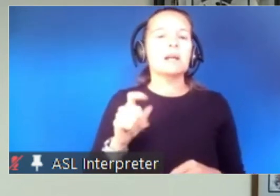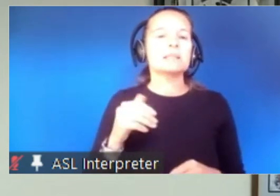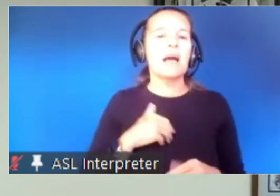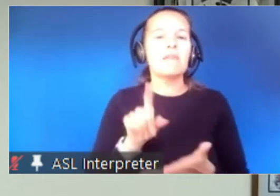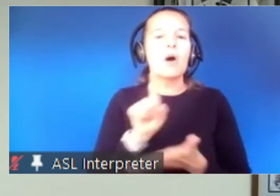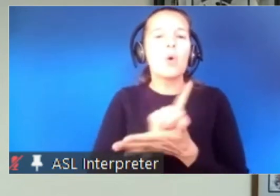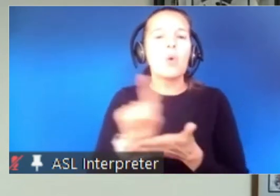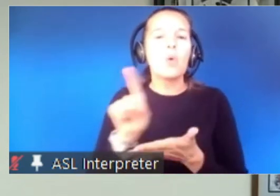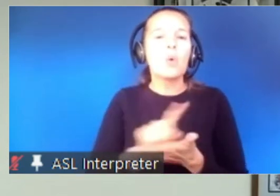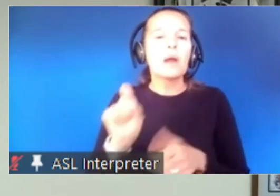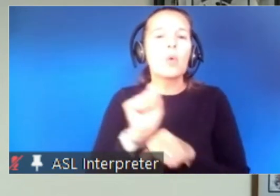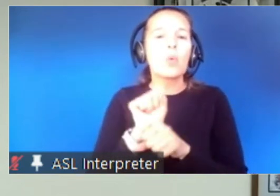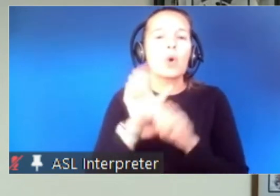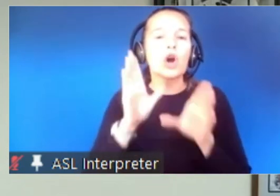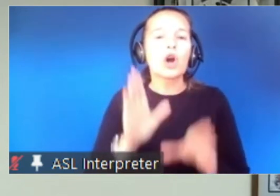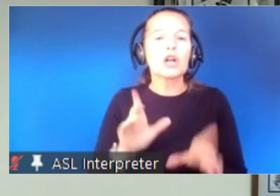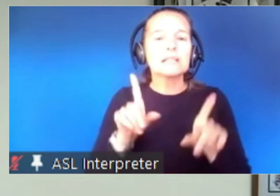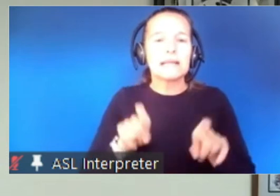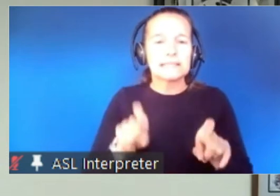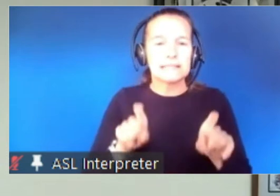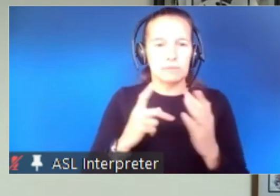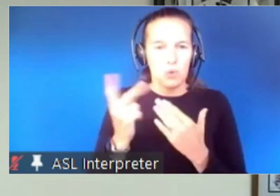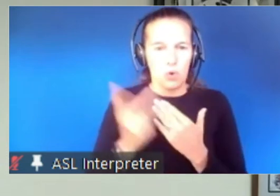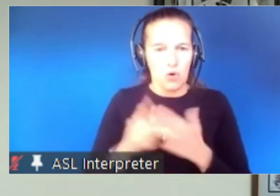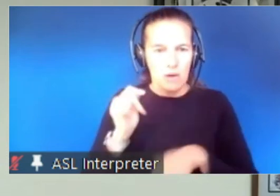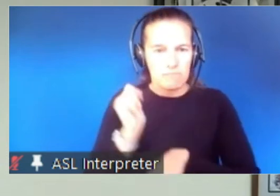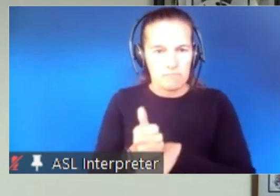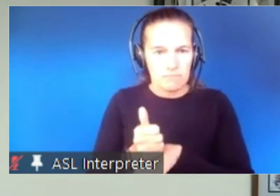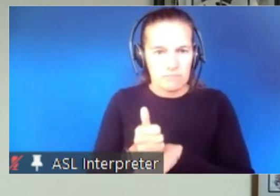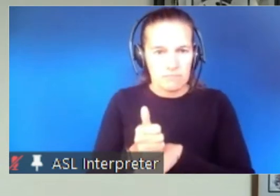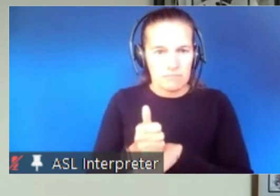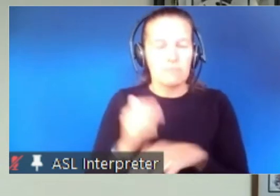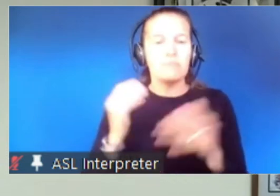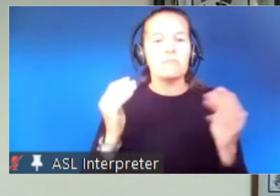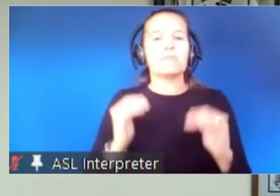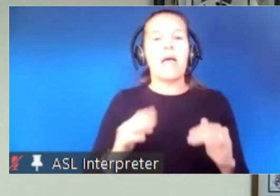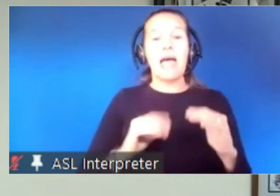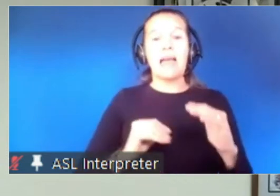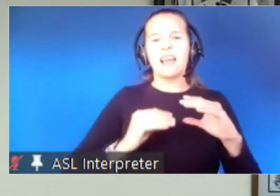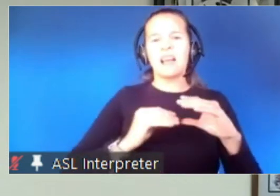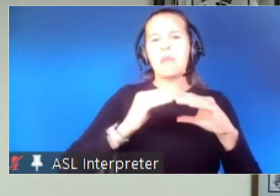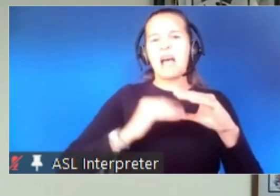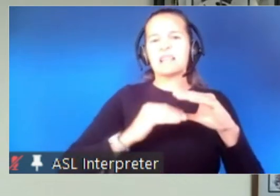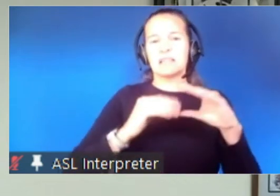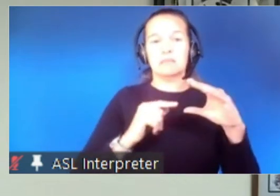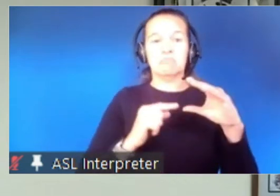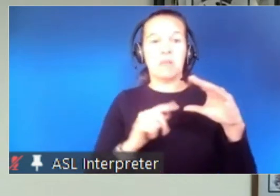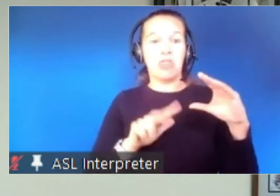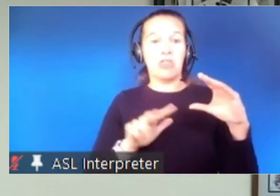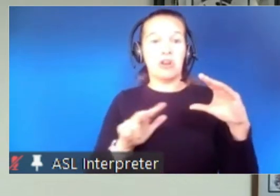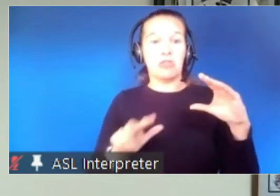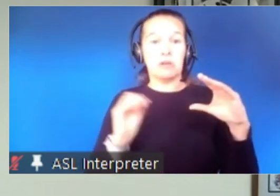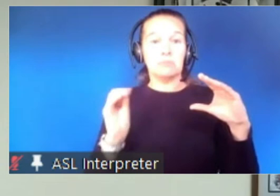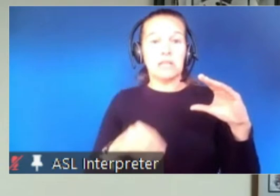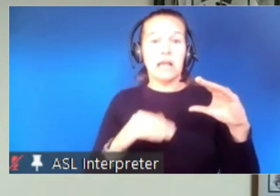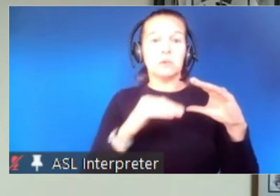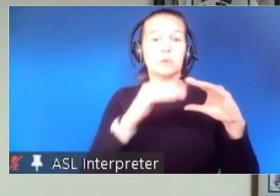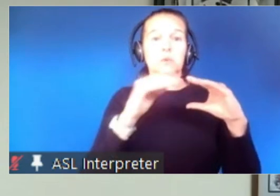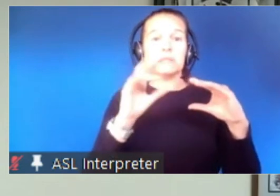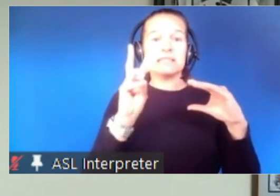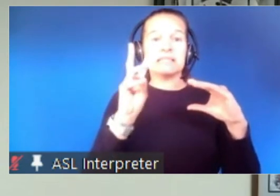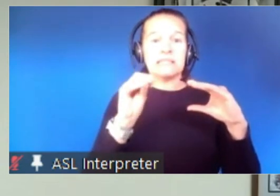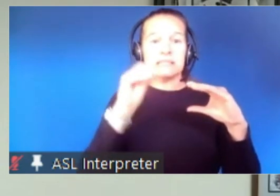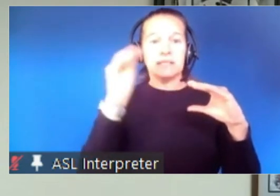program and capacities vary from 33 up to 60 up to to